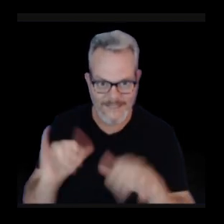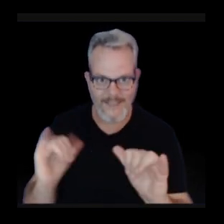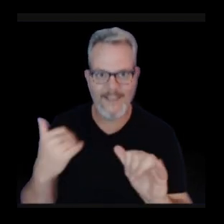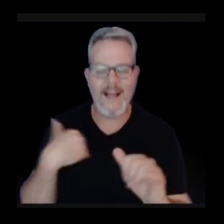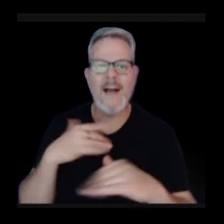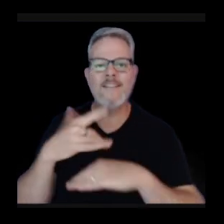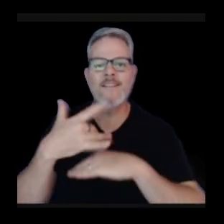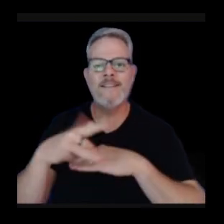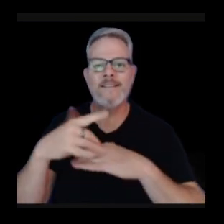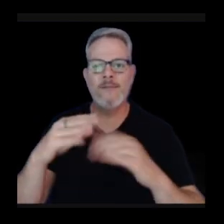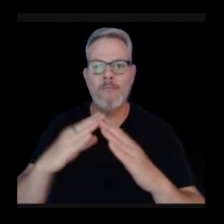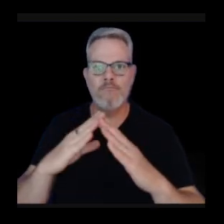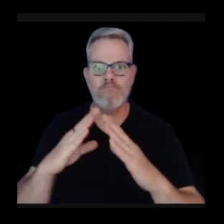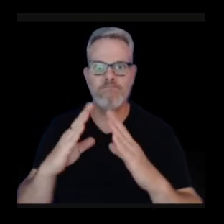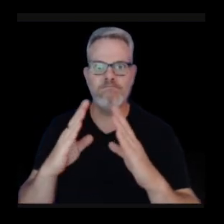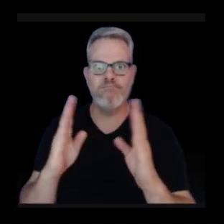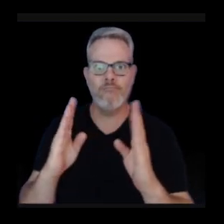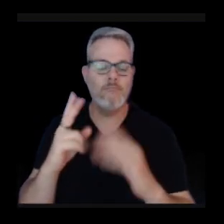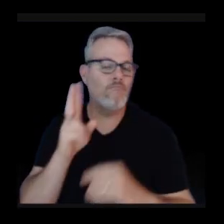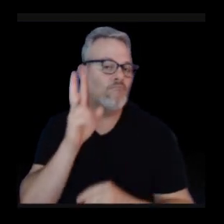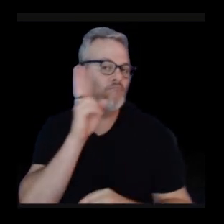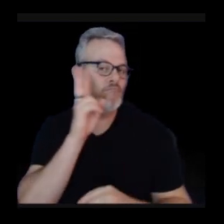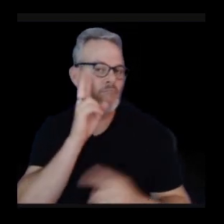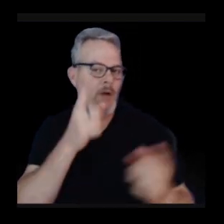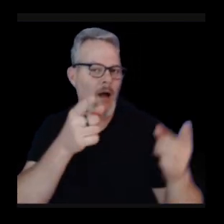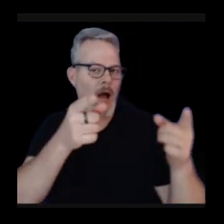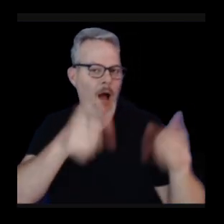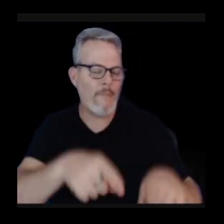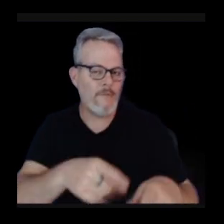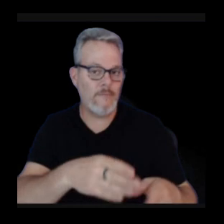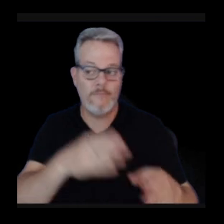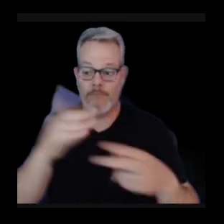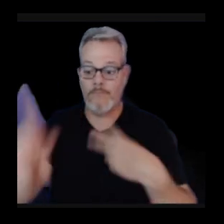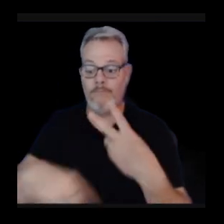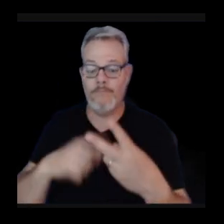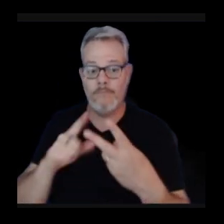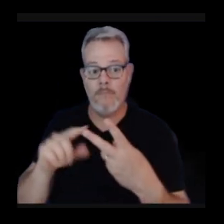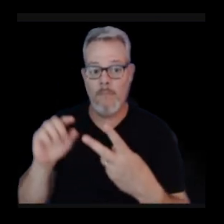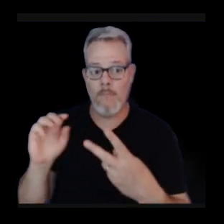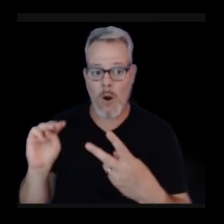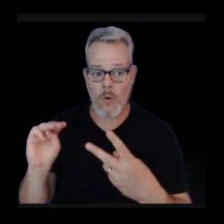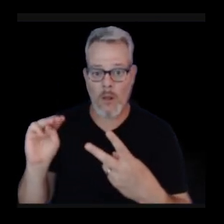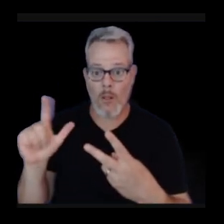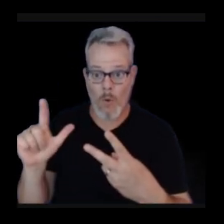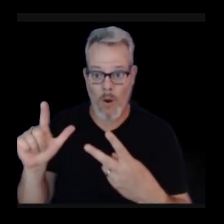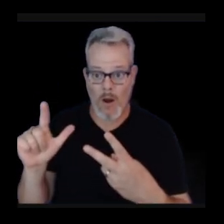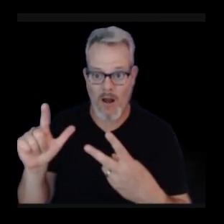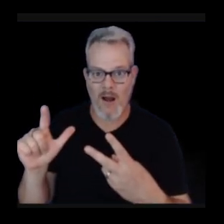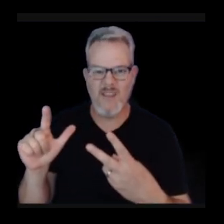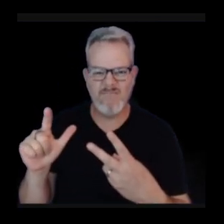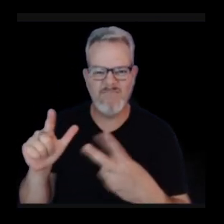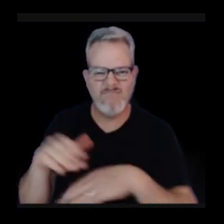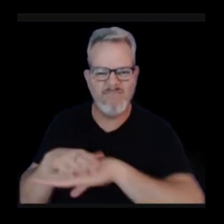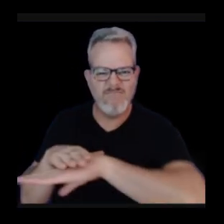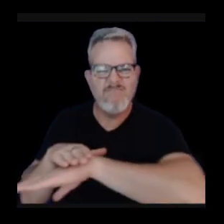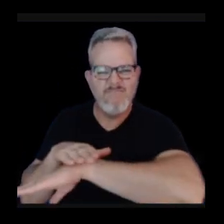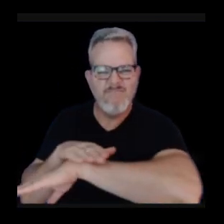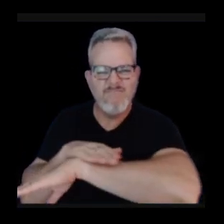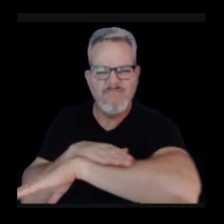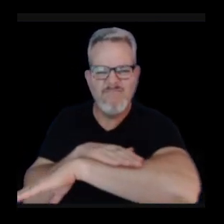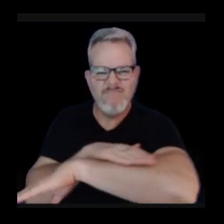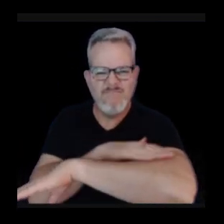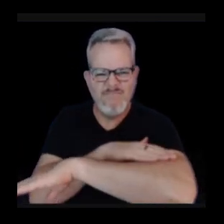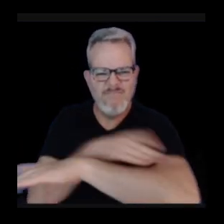As for Mauna Loa, earthquakes are very slow. This is the whole last month around Mauna Loa Summit.